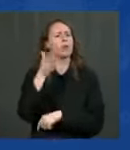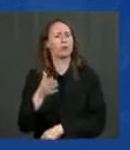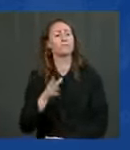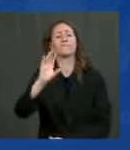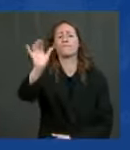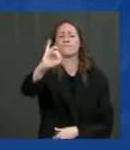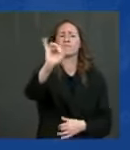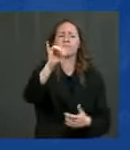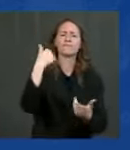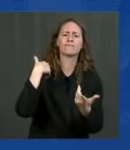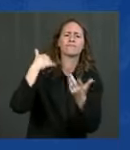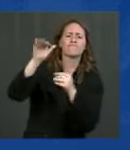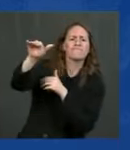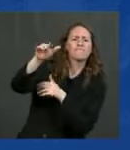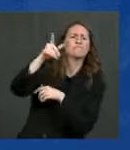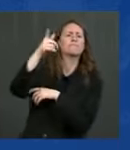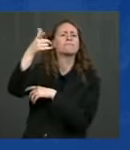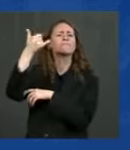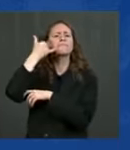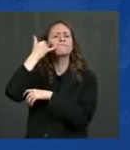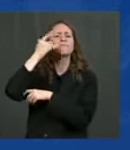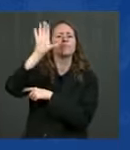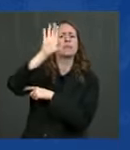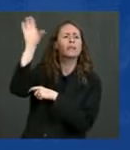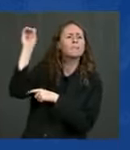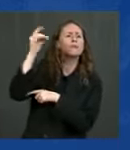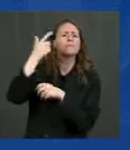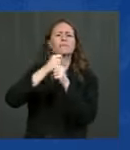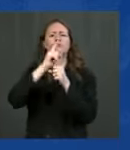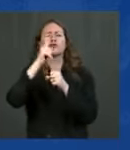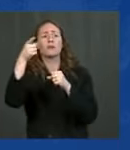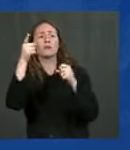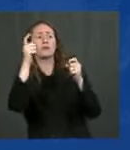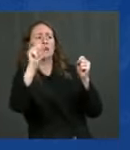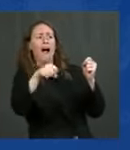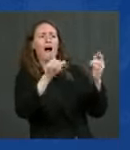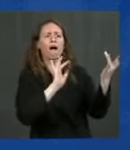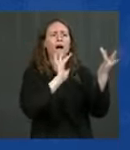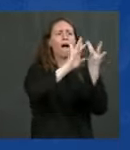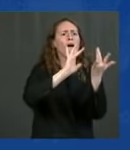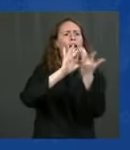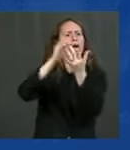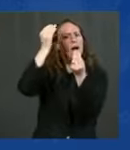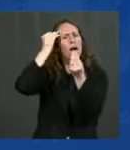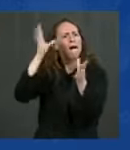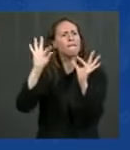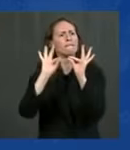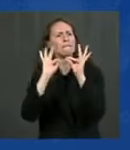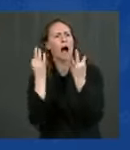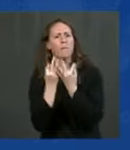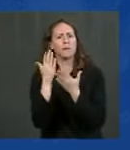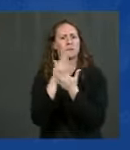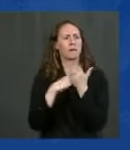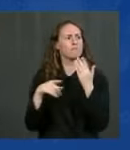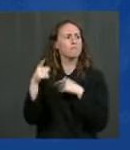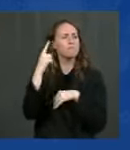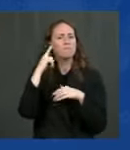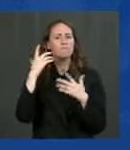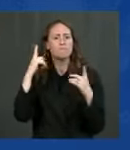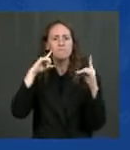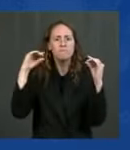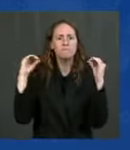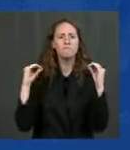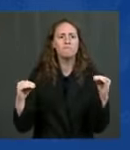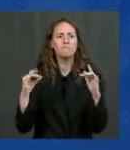loved ones call for help regardless of where you are make sure you are the people you know and you love you have been able to talk to lately be able to know whether they're